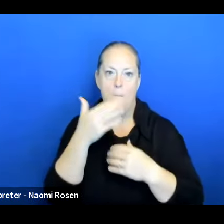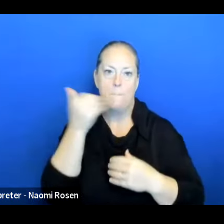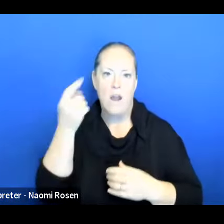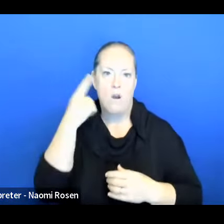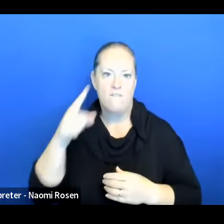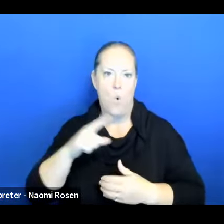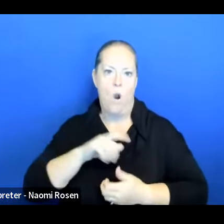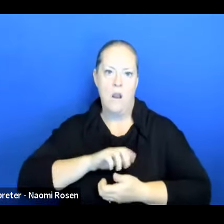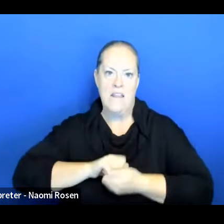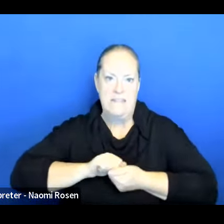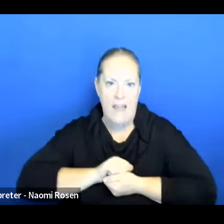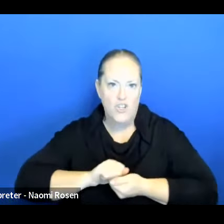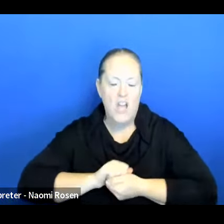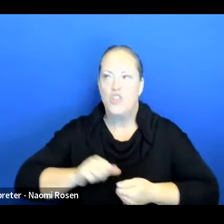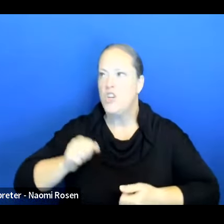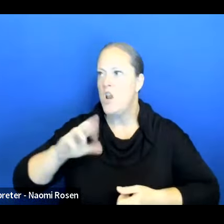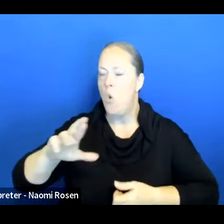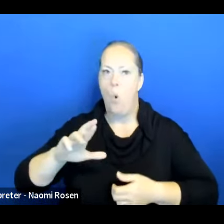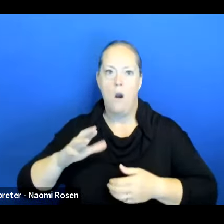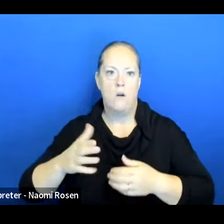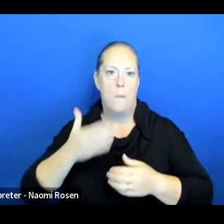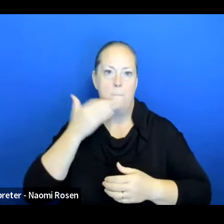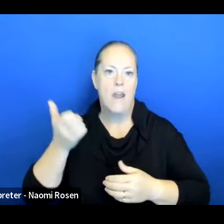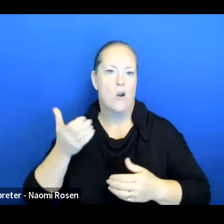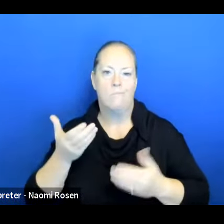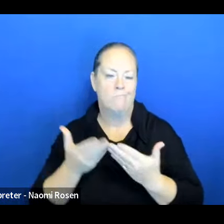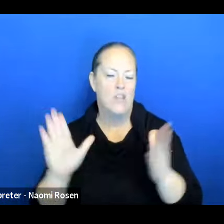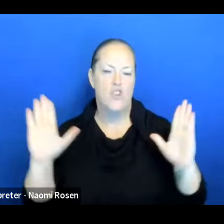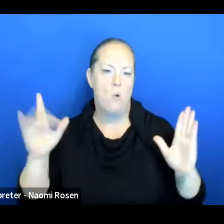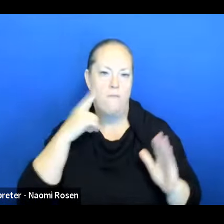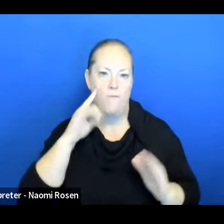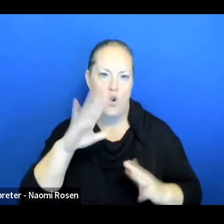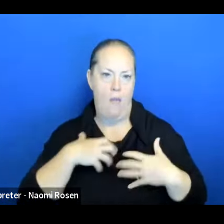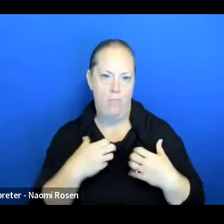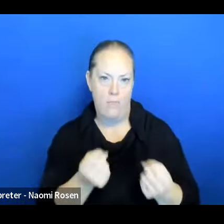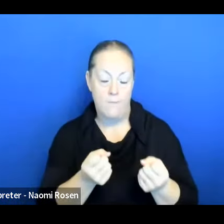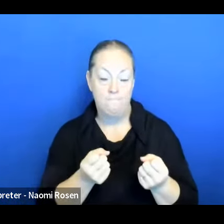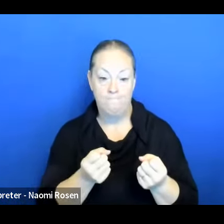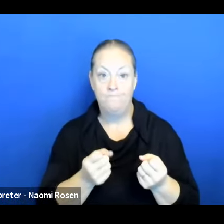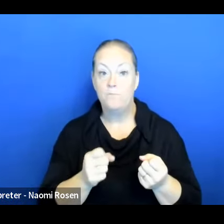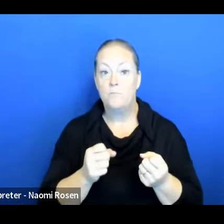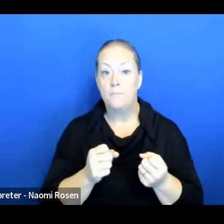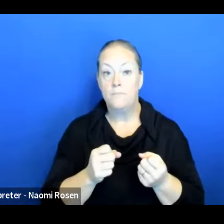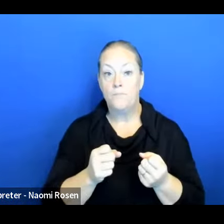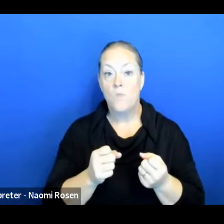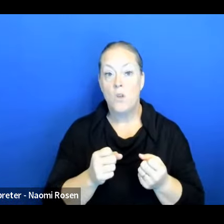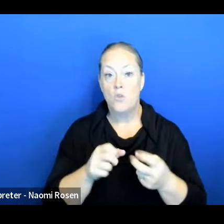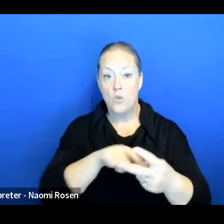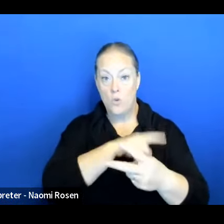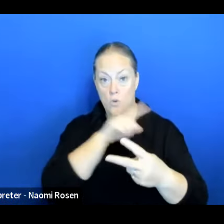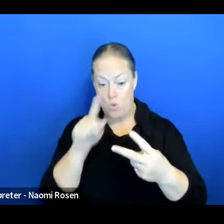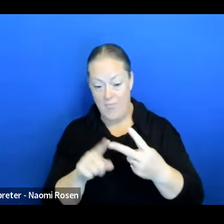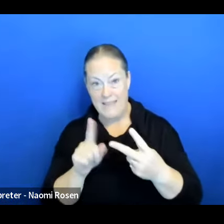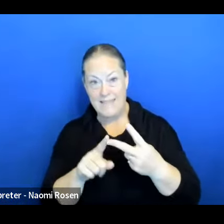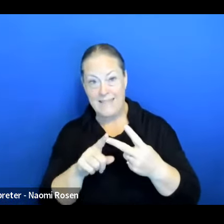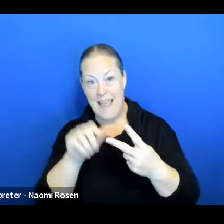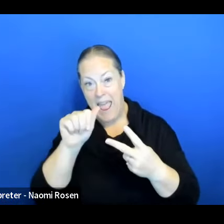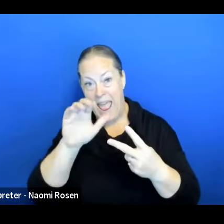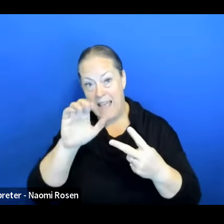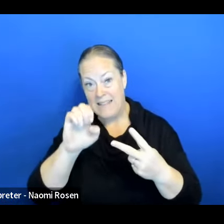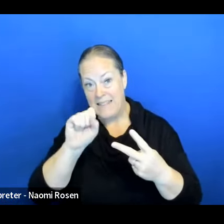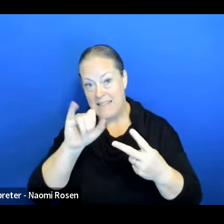and better overall for your health. Uh, and then the biggest of the two, I think is definitely accessibility,